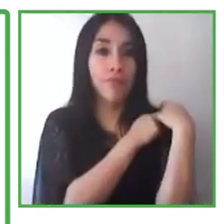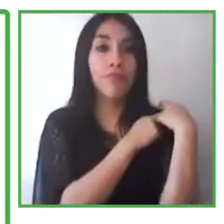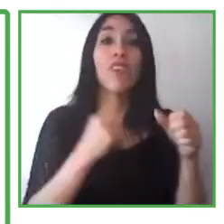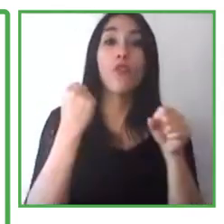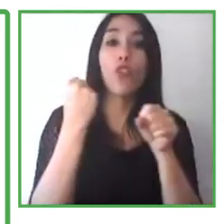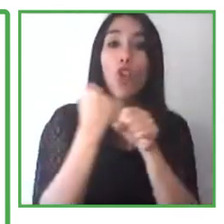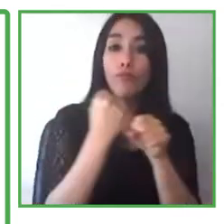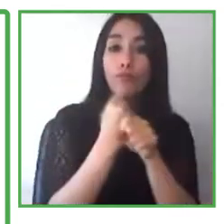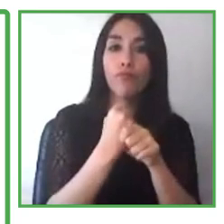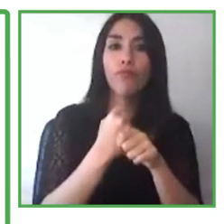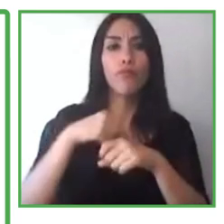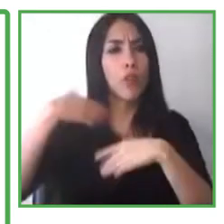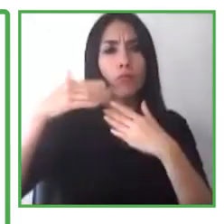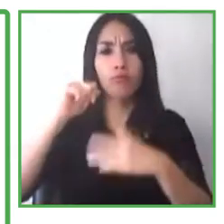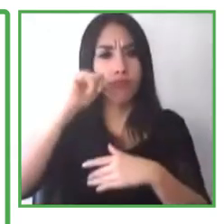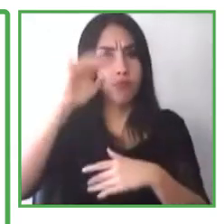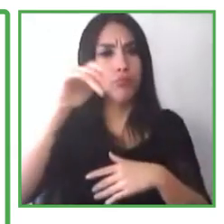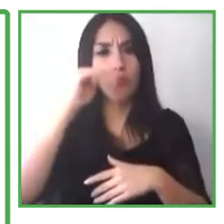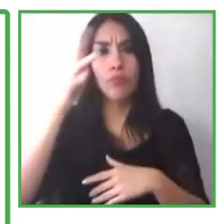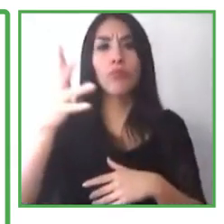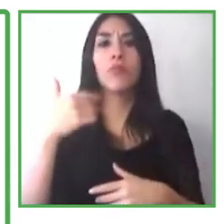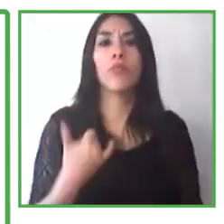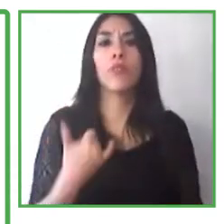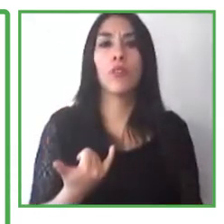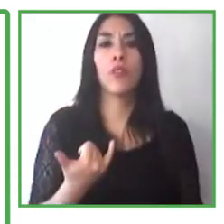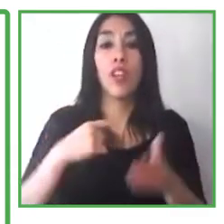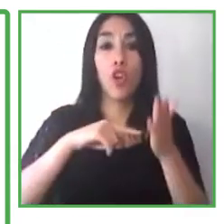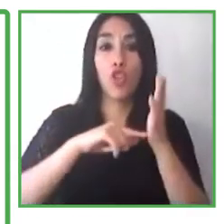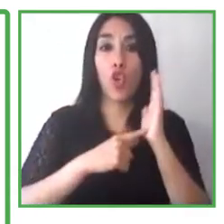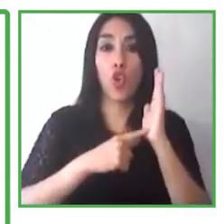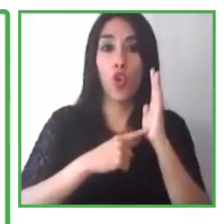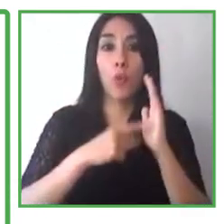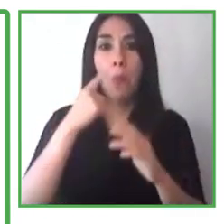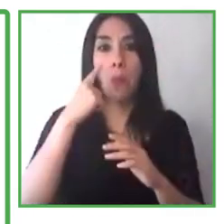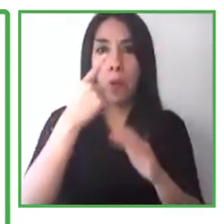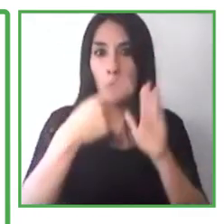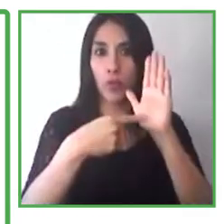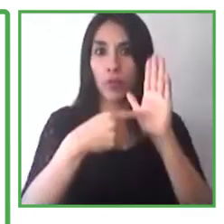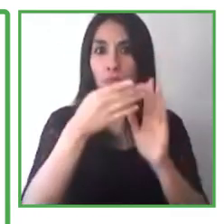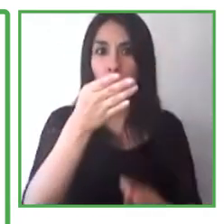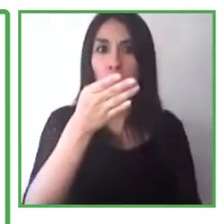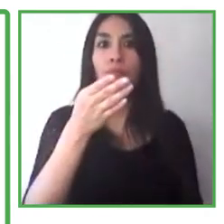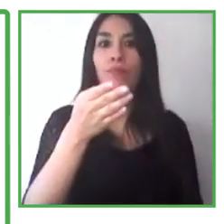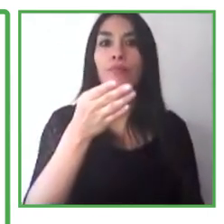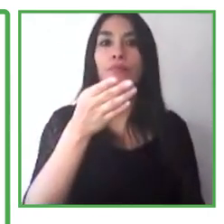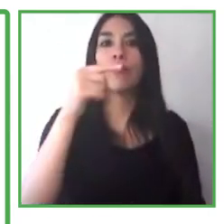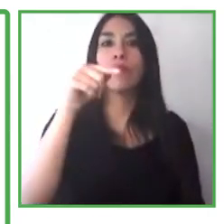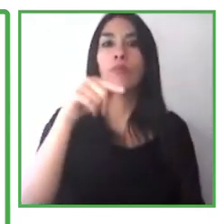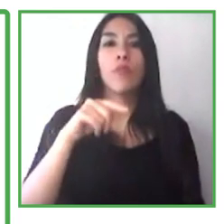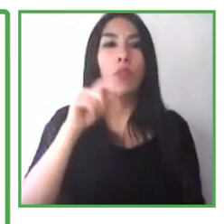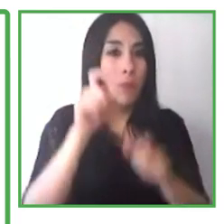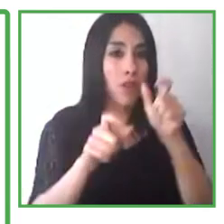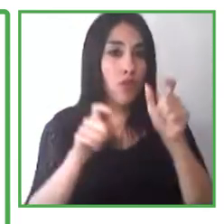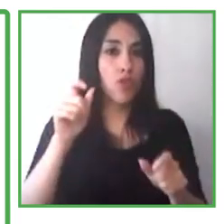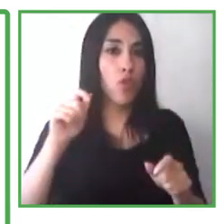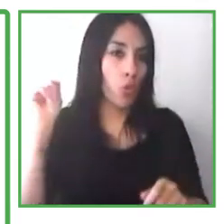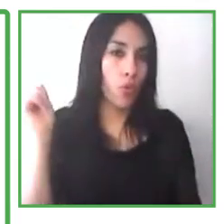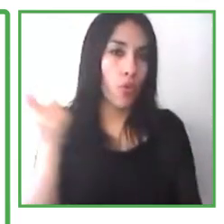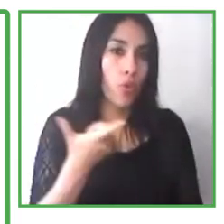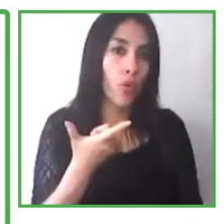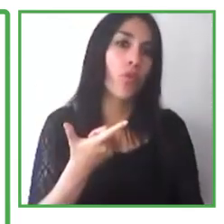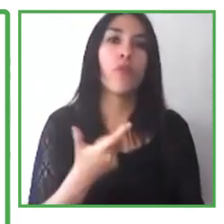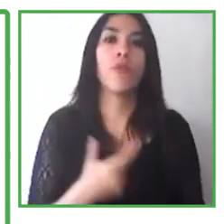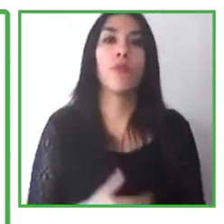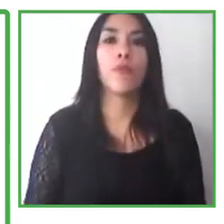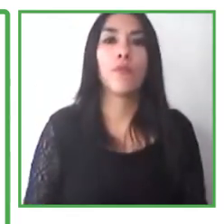will allow people, regardless of whether their level of ability of using this tool or that